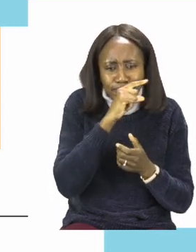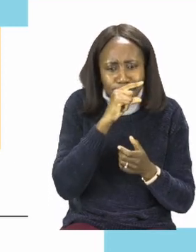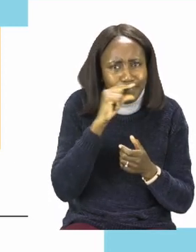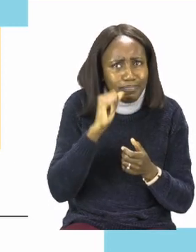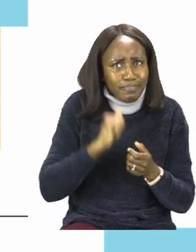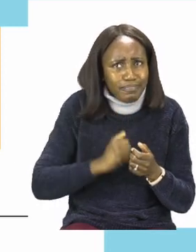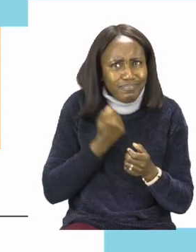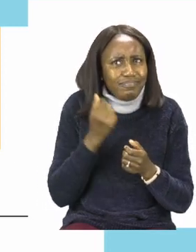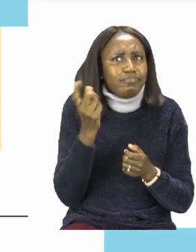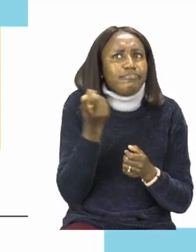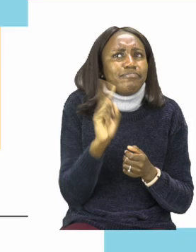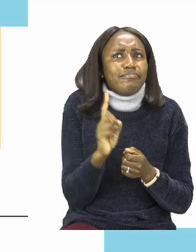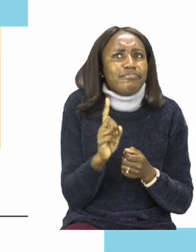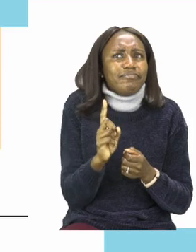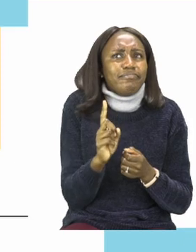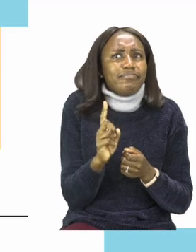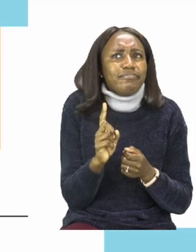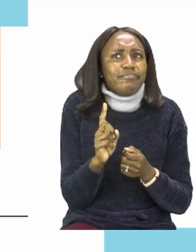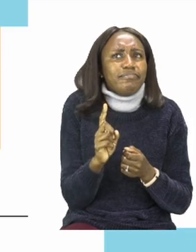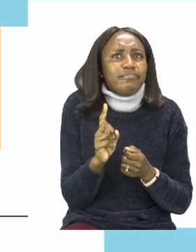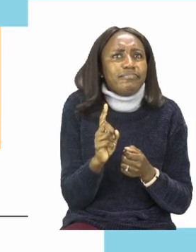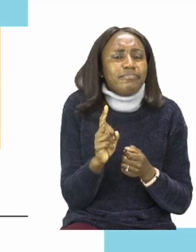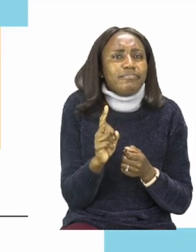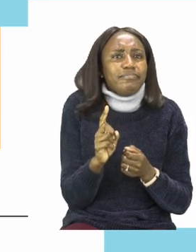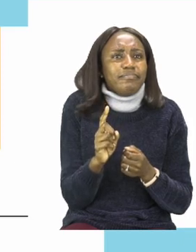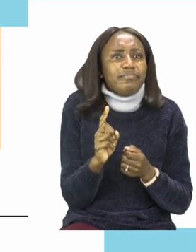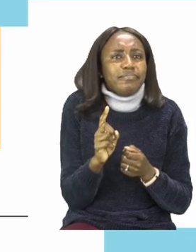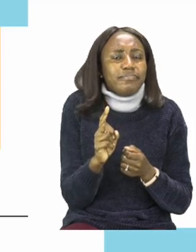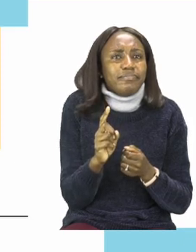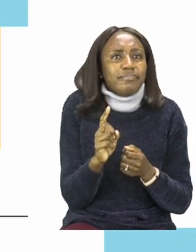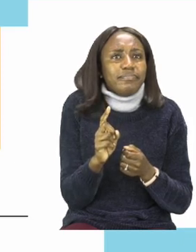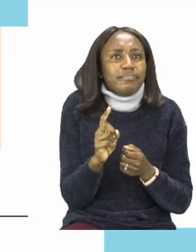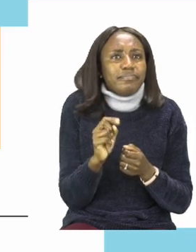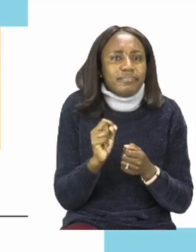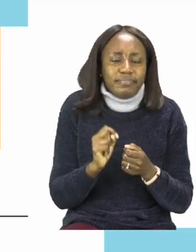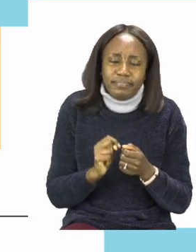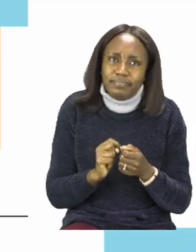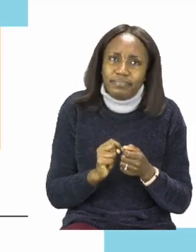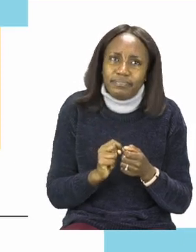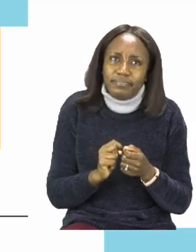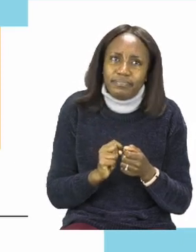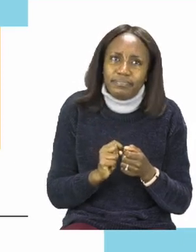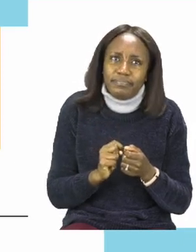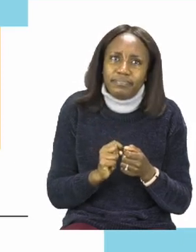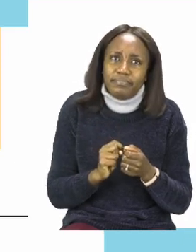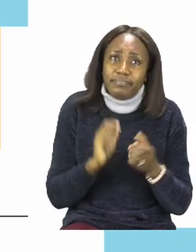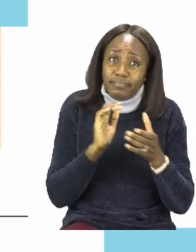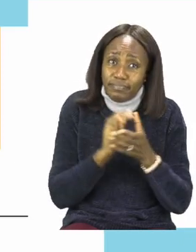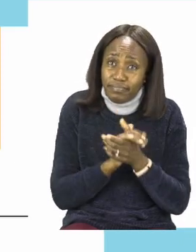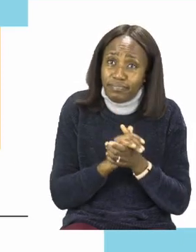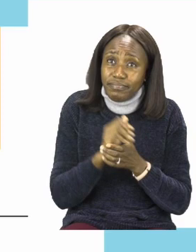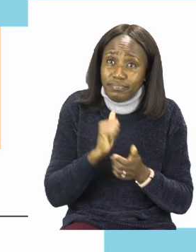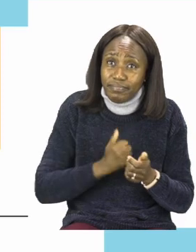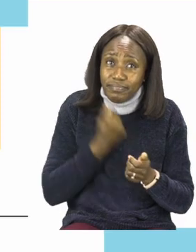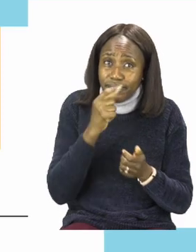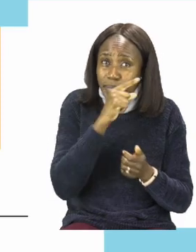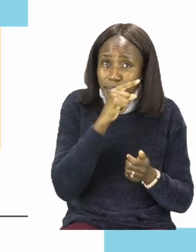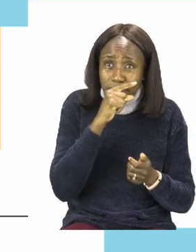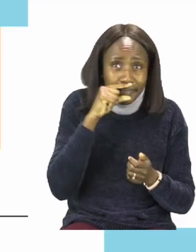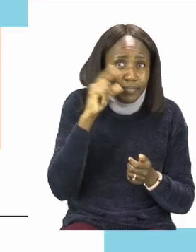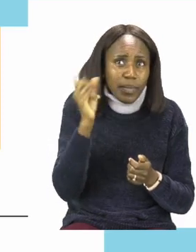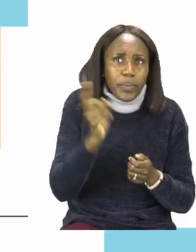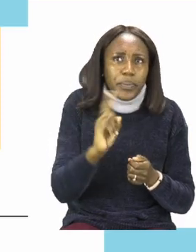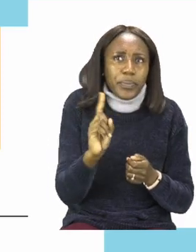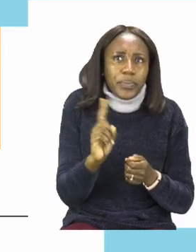friend's name? What is my friend's